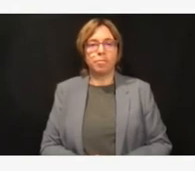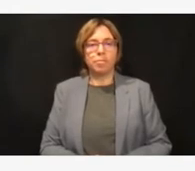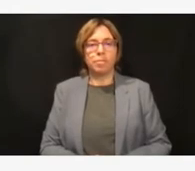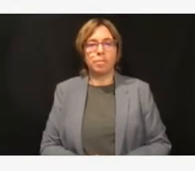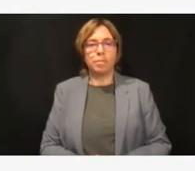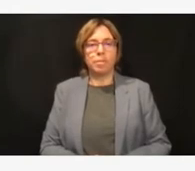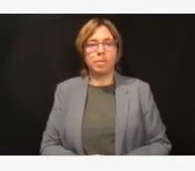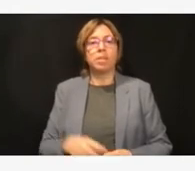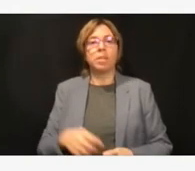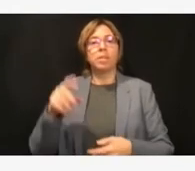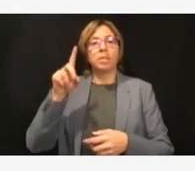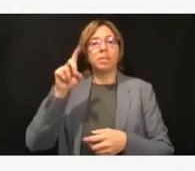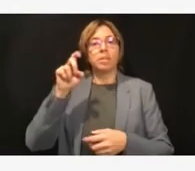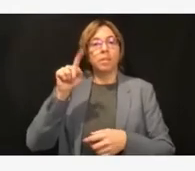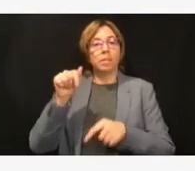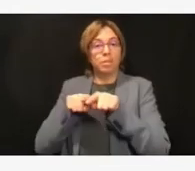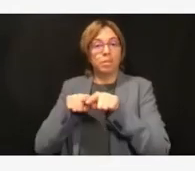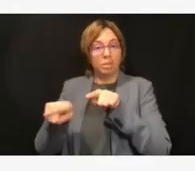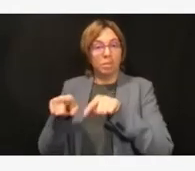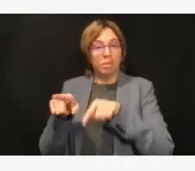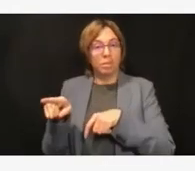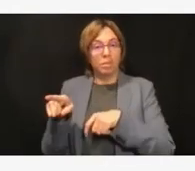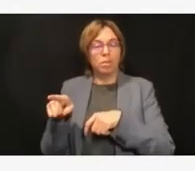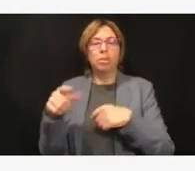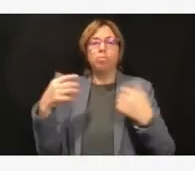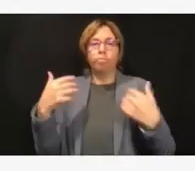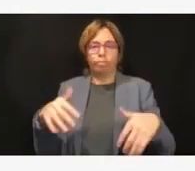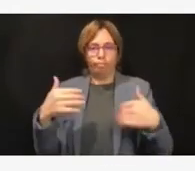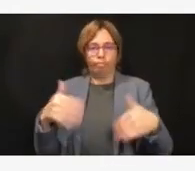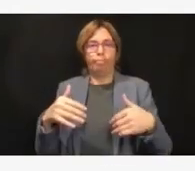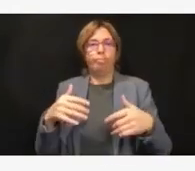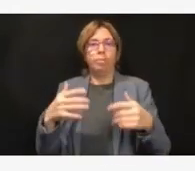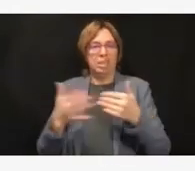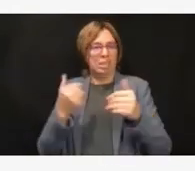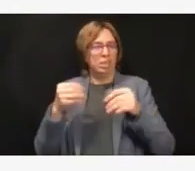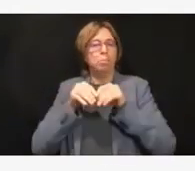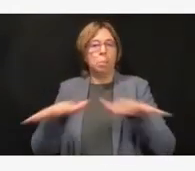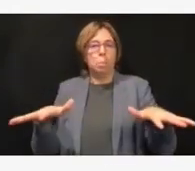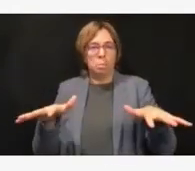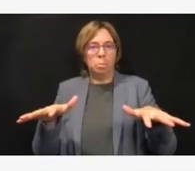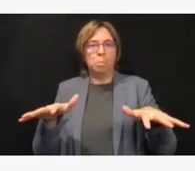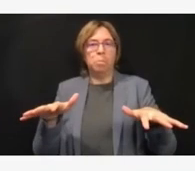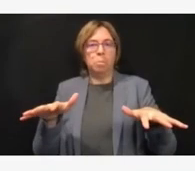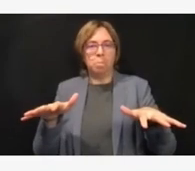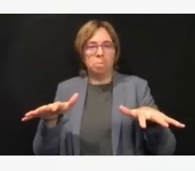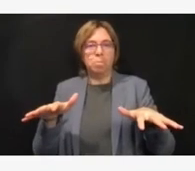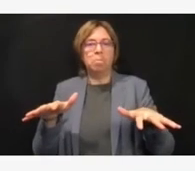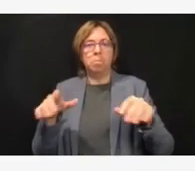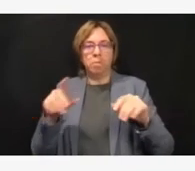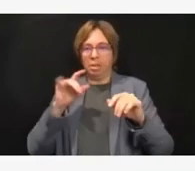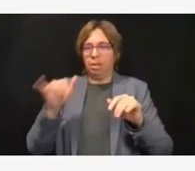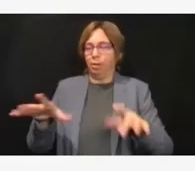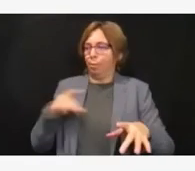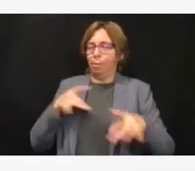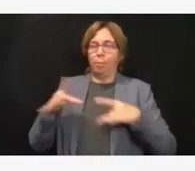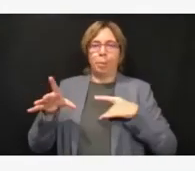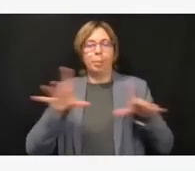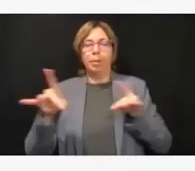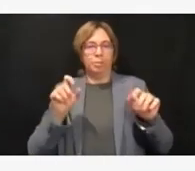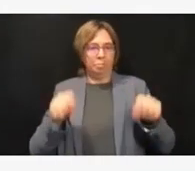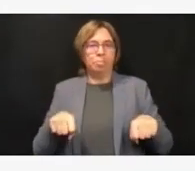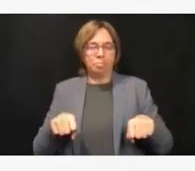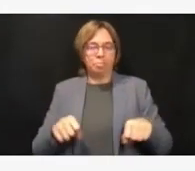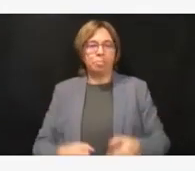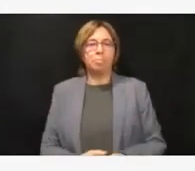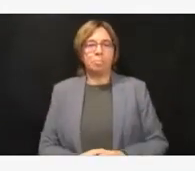that booster helps bolster up your immunity as we enter into the holiday season. We know that we expect there's going to be more